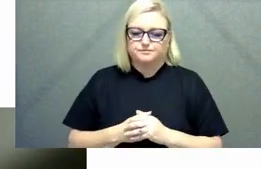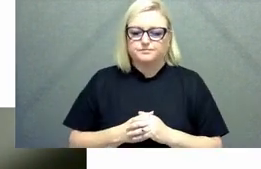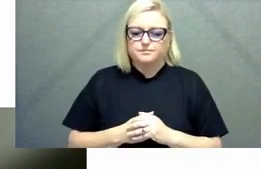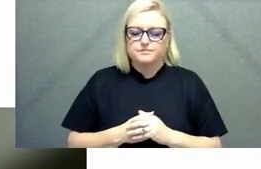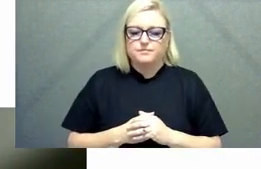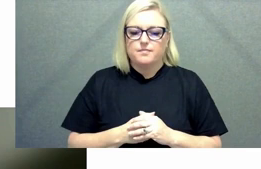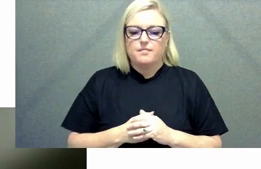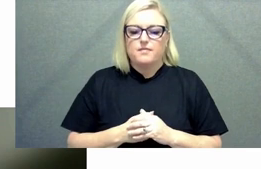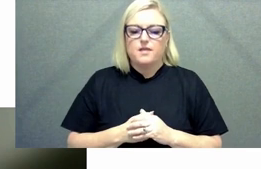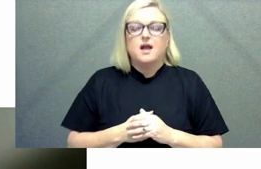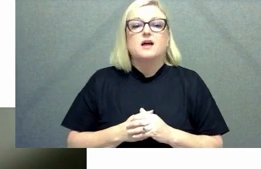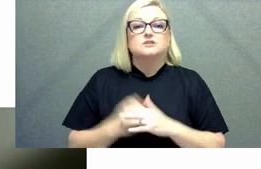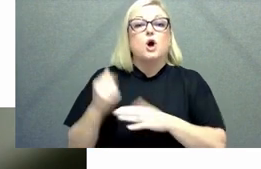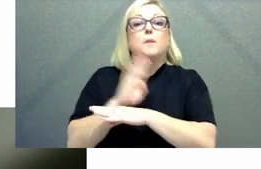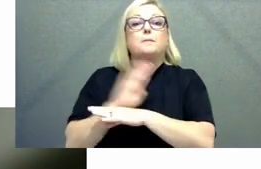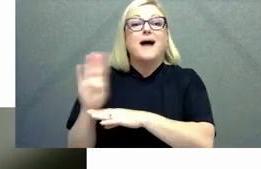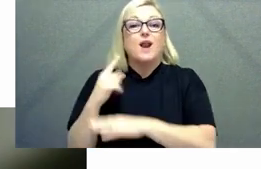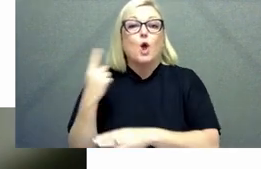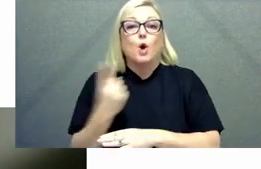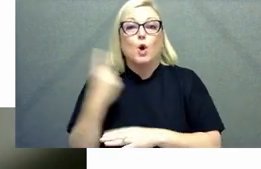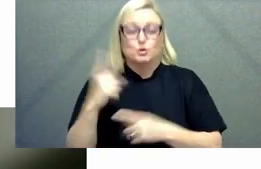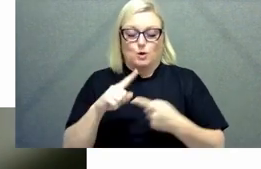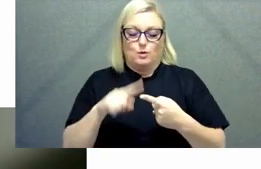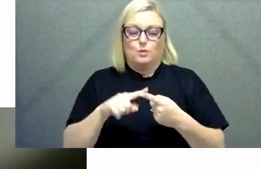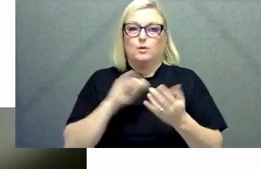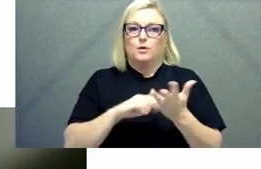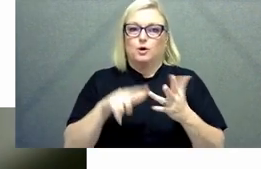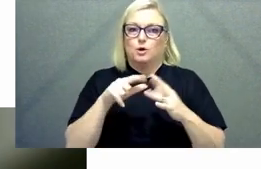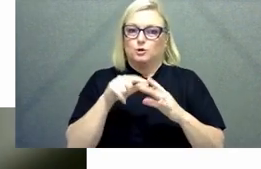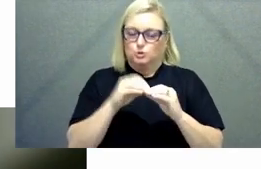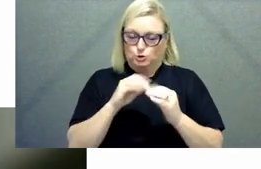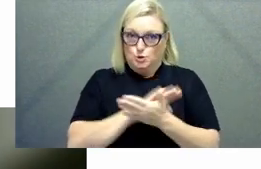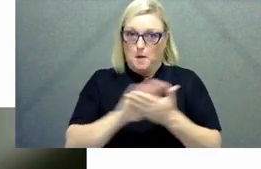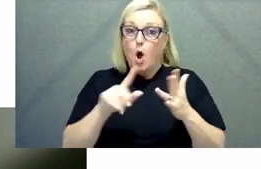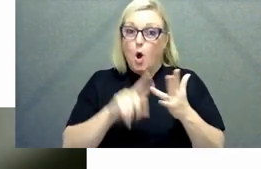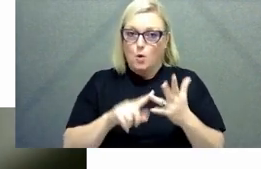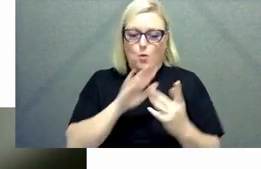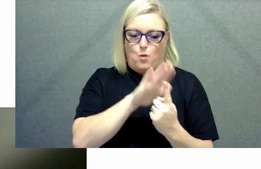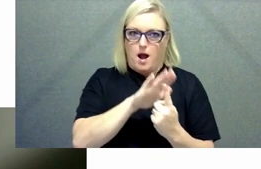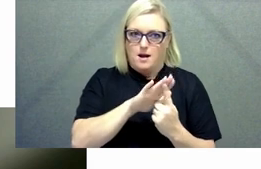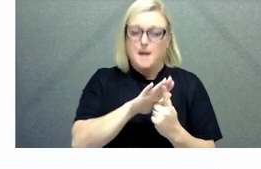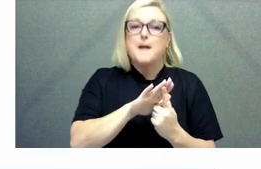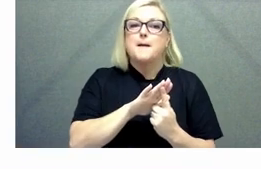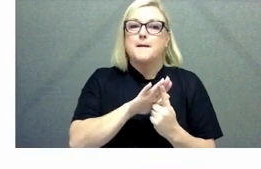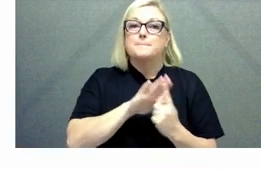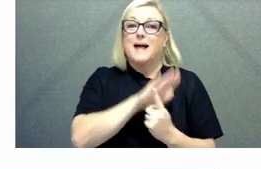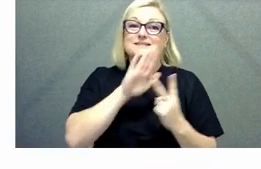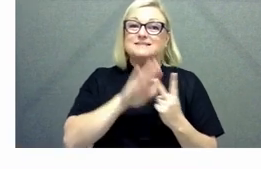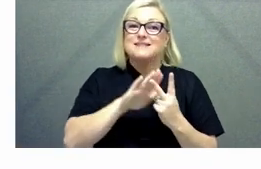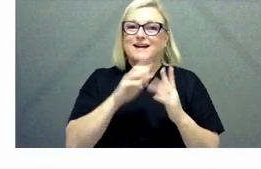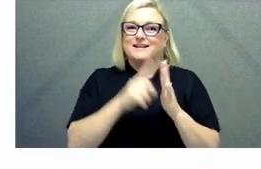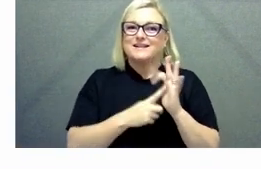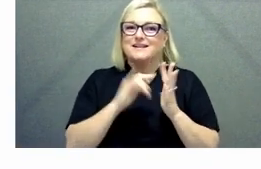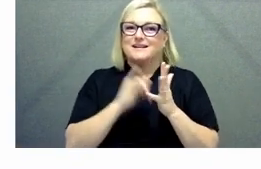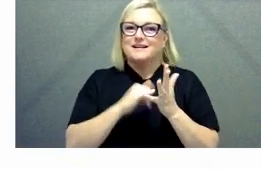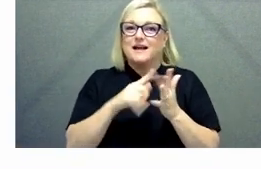the panelists in addition to shubo today um please join me on the virtual stage jessica hamilton